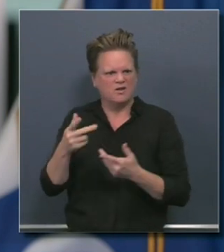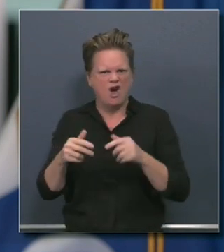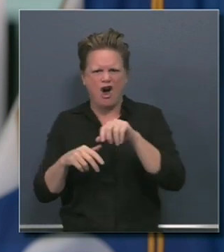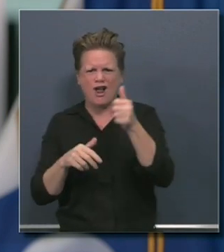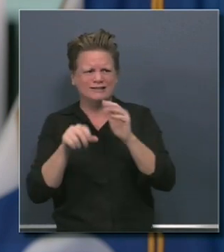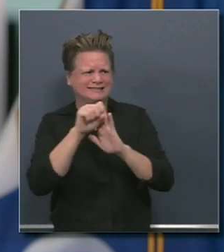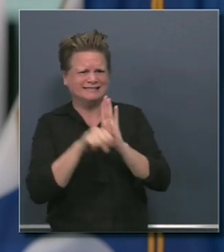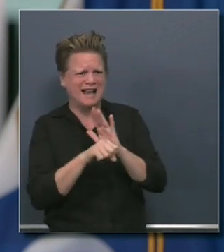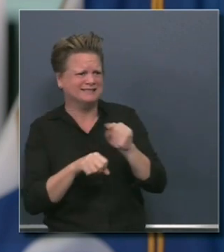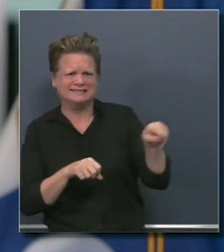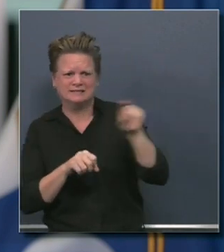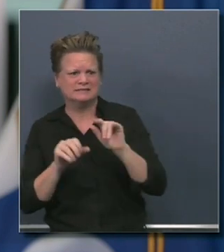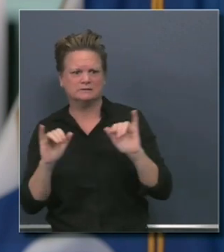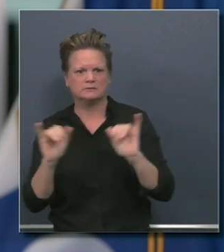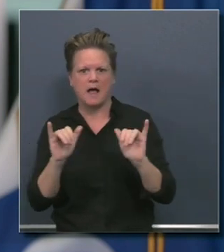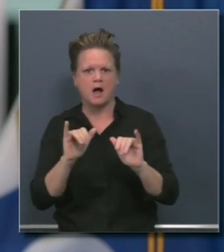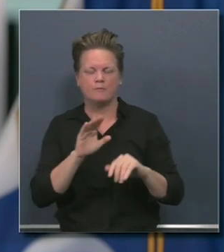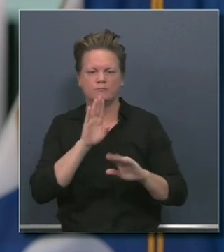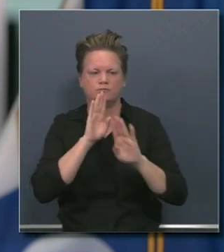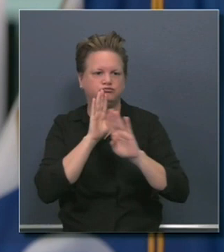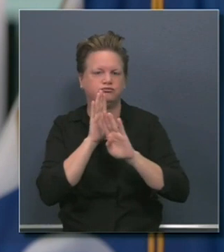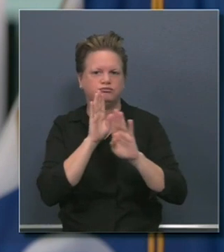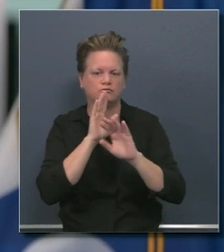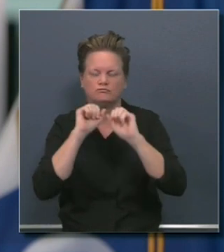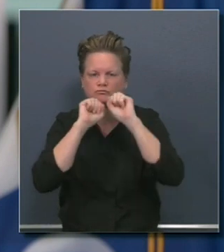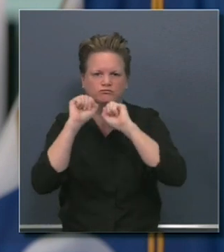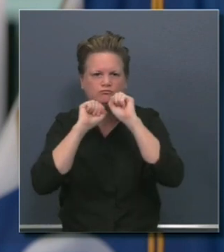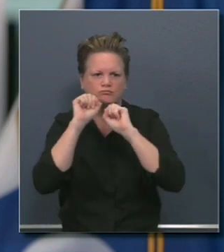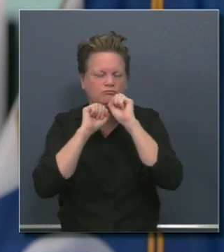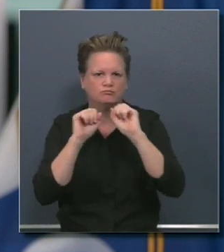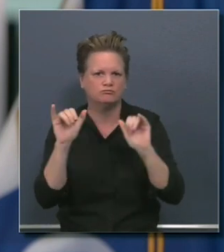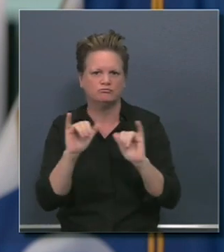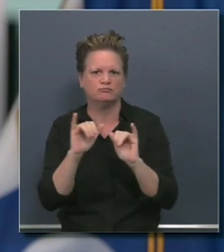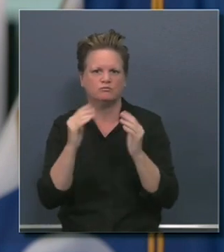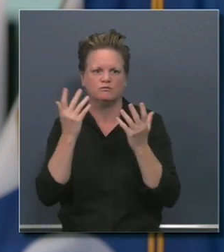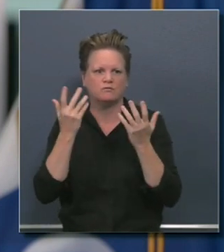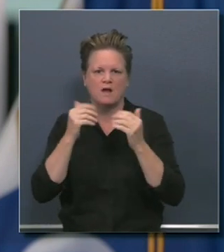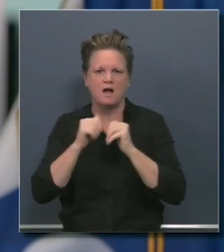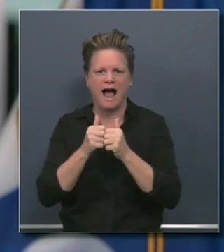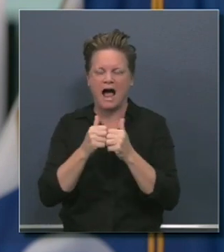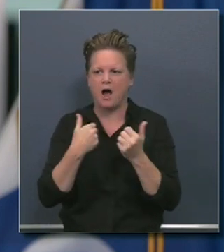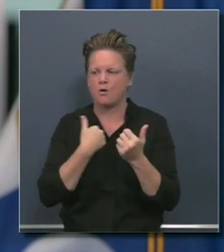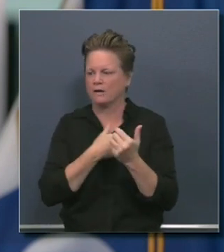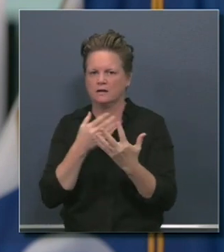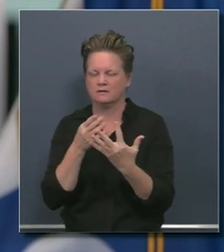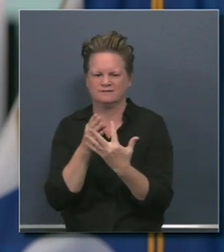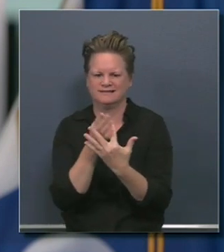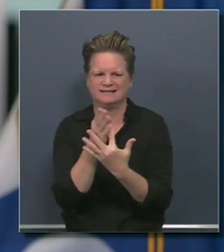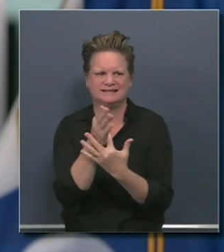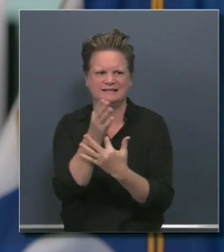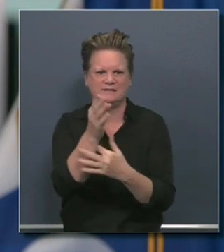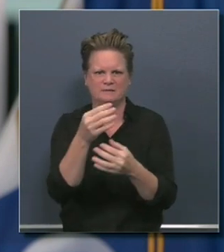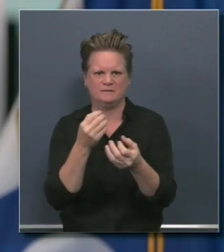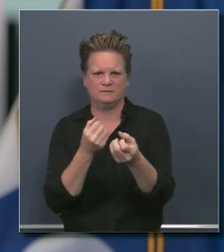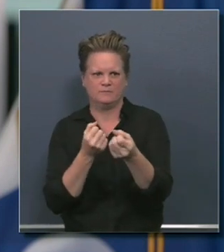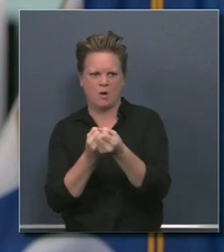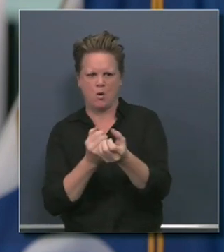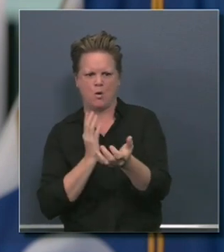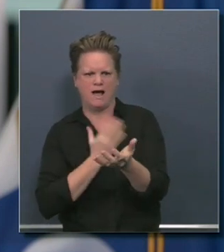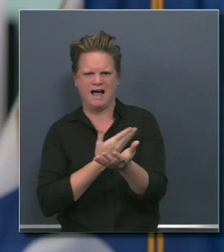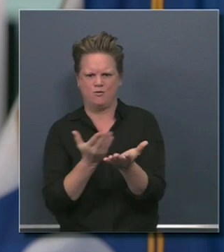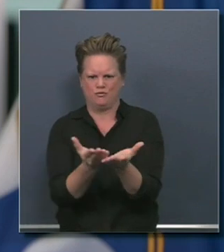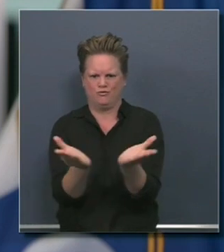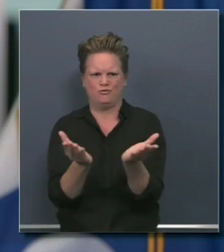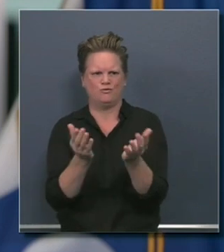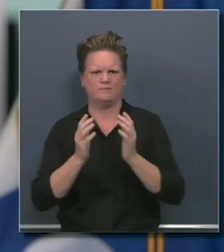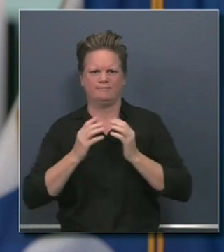as city that are required to get through this pandemic, and to make sure that we're doing justice to you, to your public health,